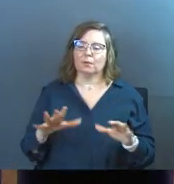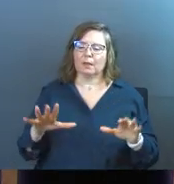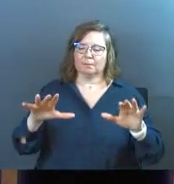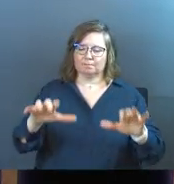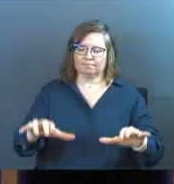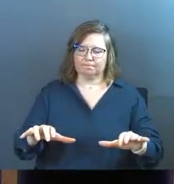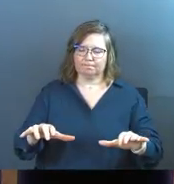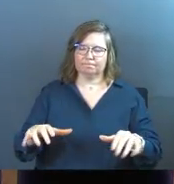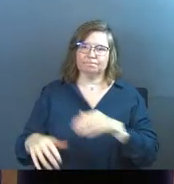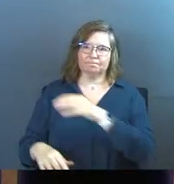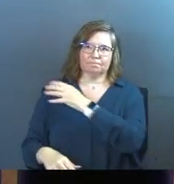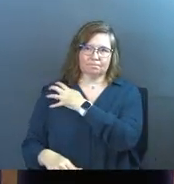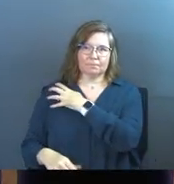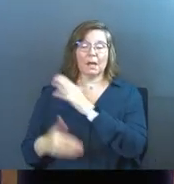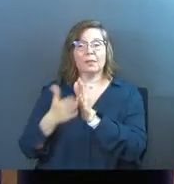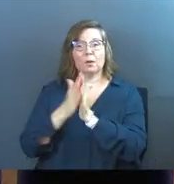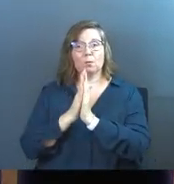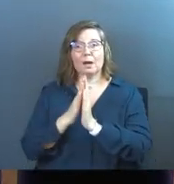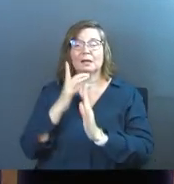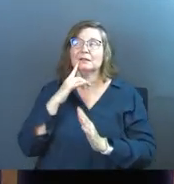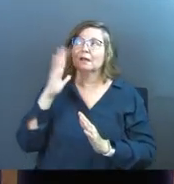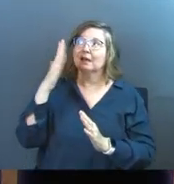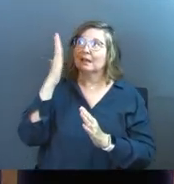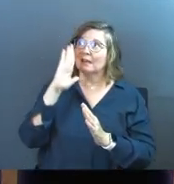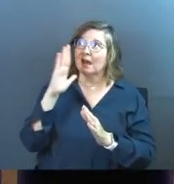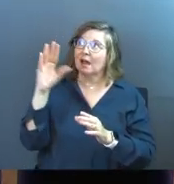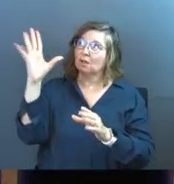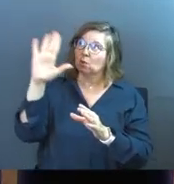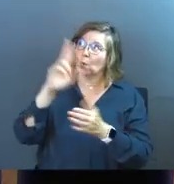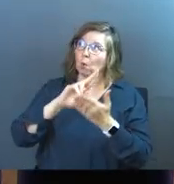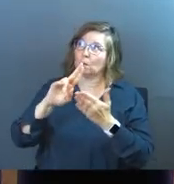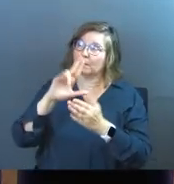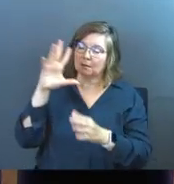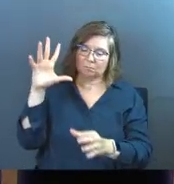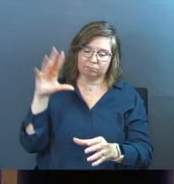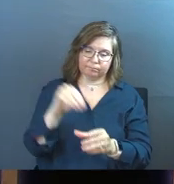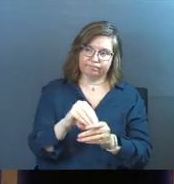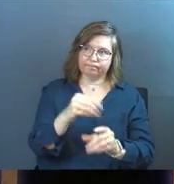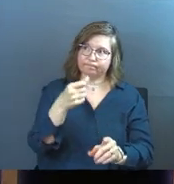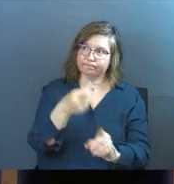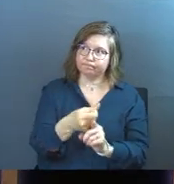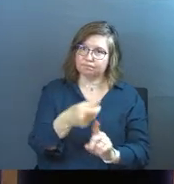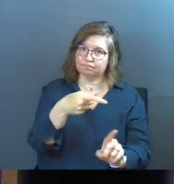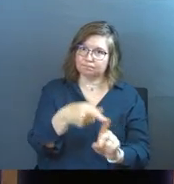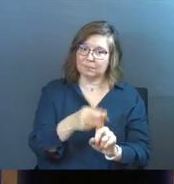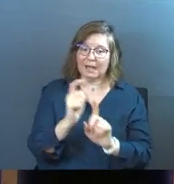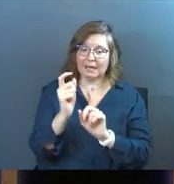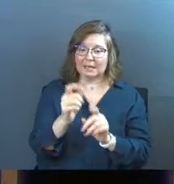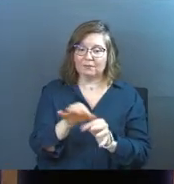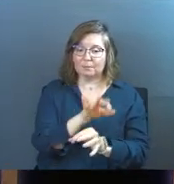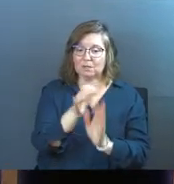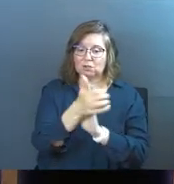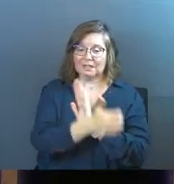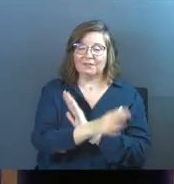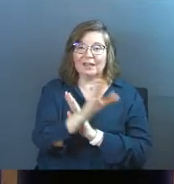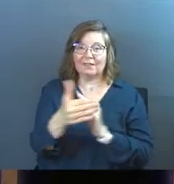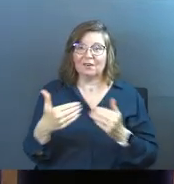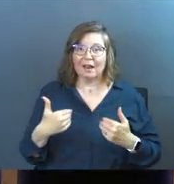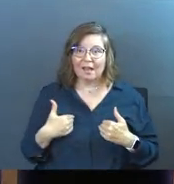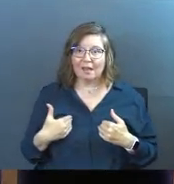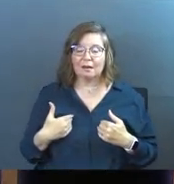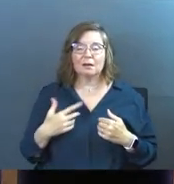their hands on them and they would pray a special prayer and say, God, fill this person with your Holy Spirit. Maybe even give them spiritual gifts that they never had before.